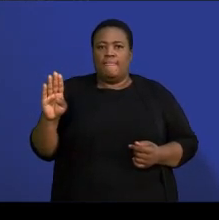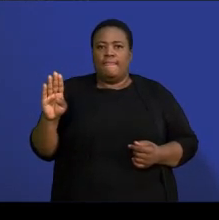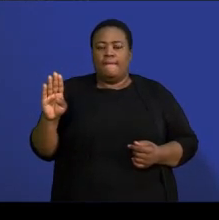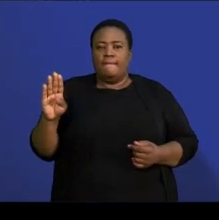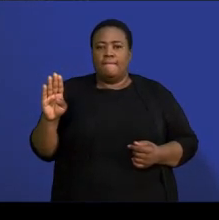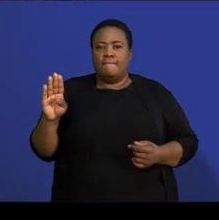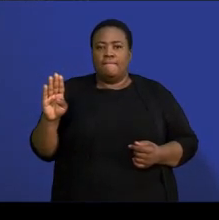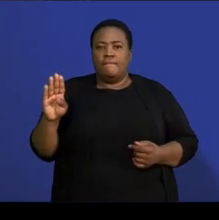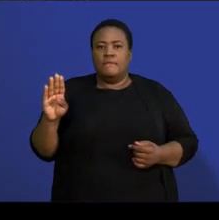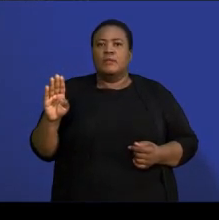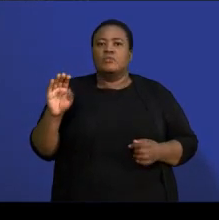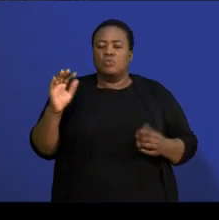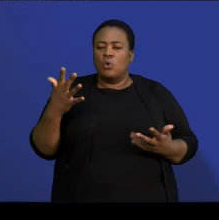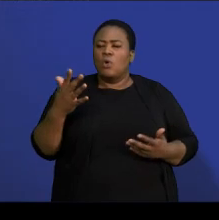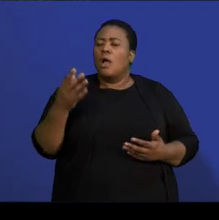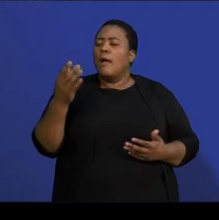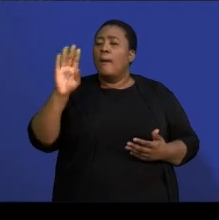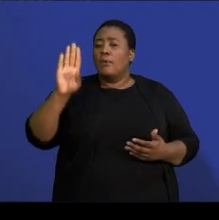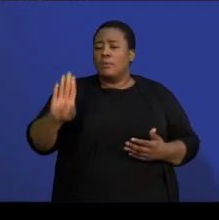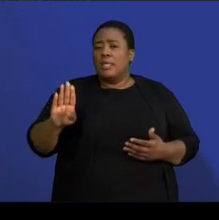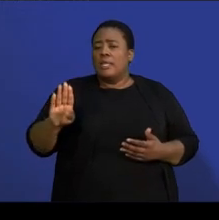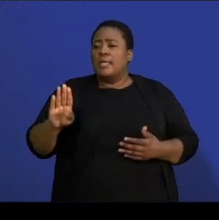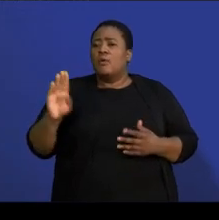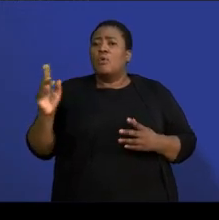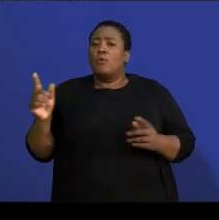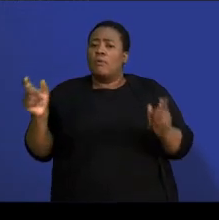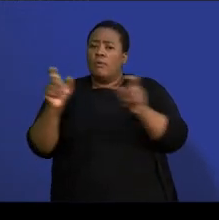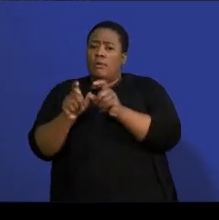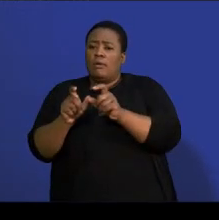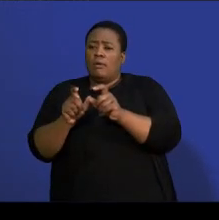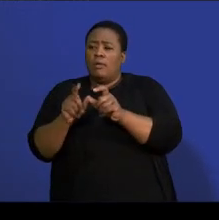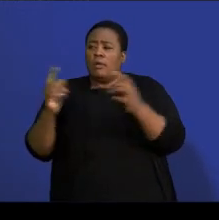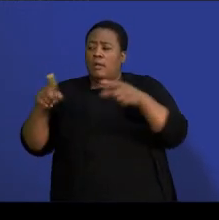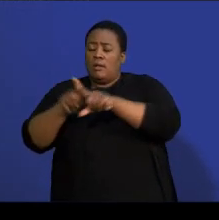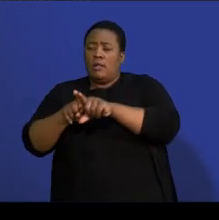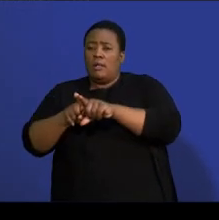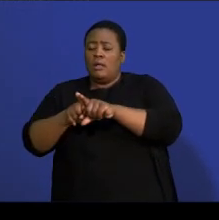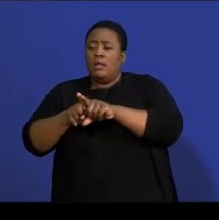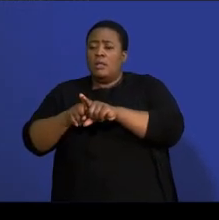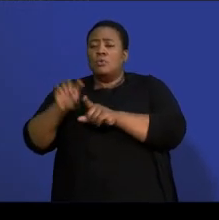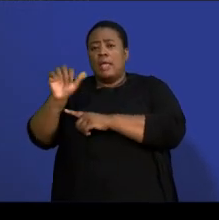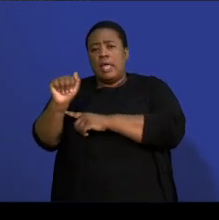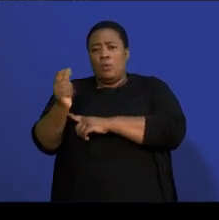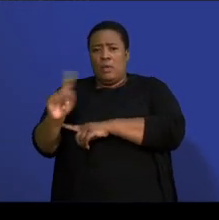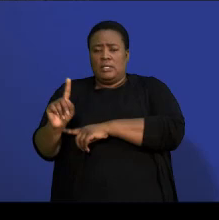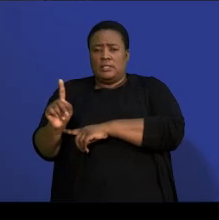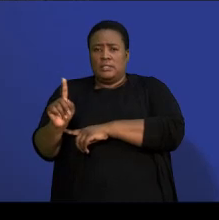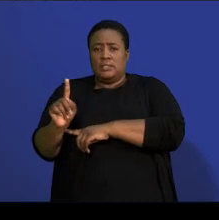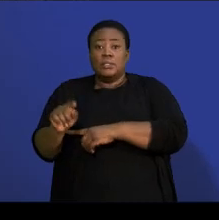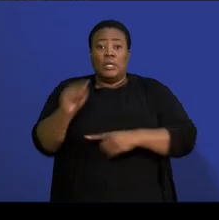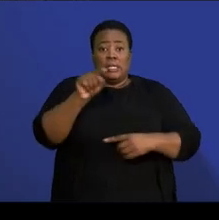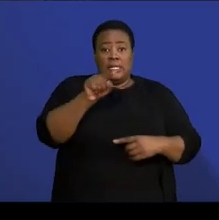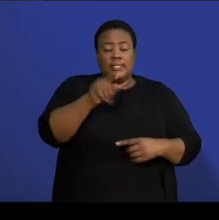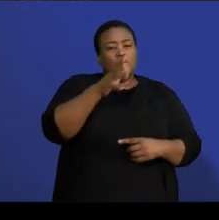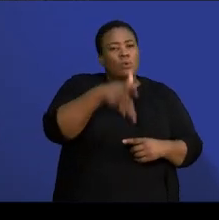probability of B, what is the complementary to it? Because the total probability is 1. Therefore, this will actually